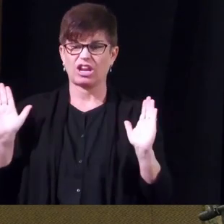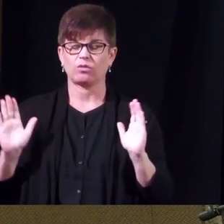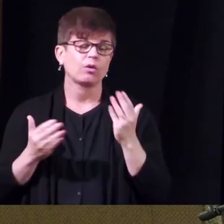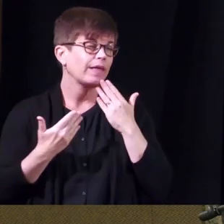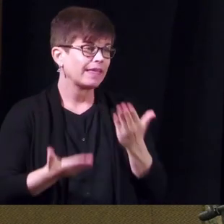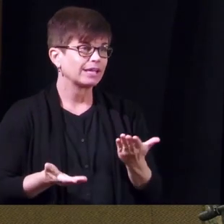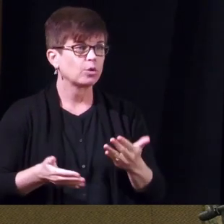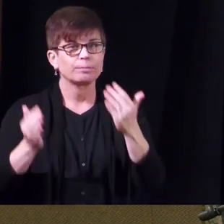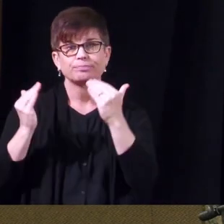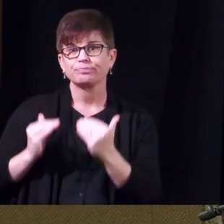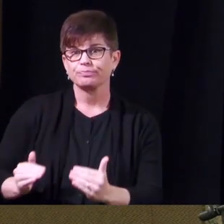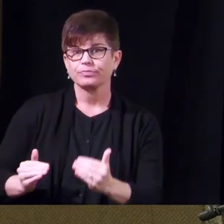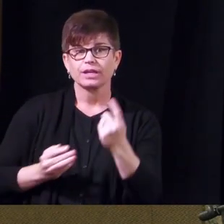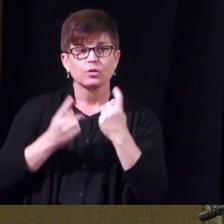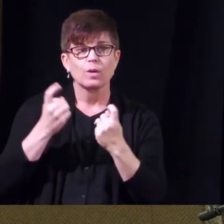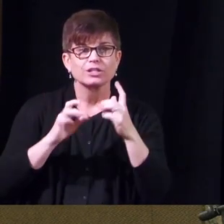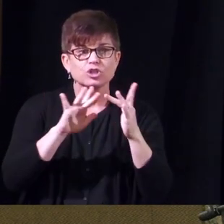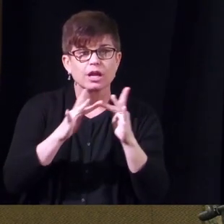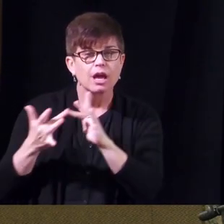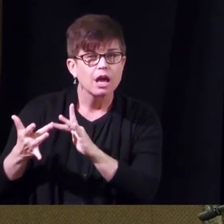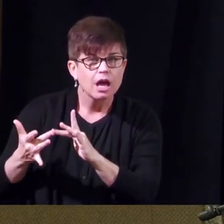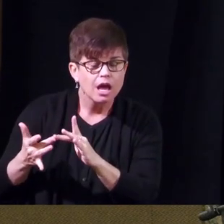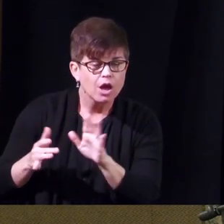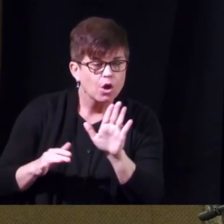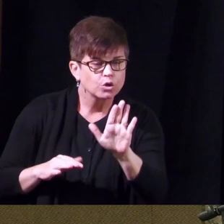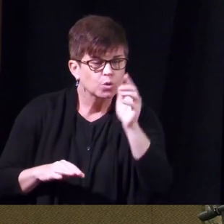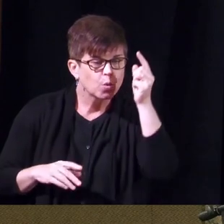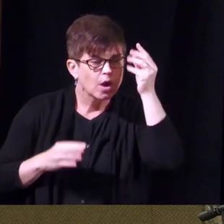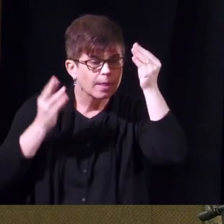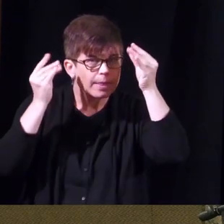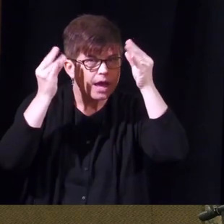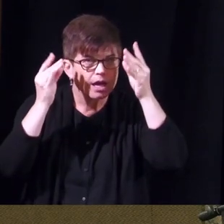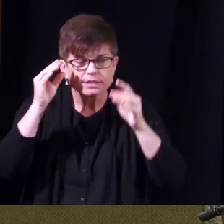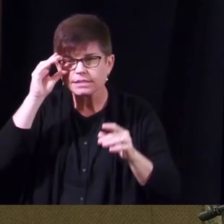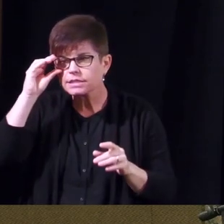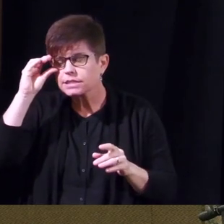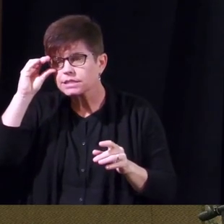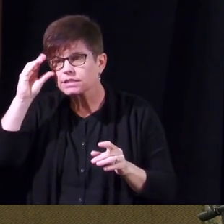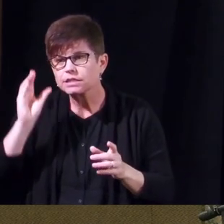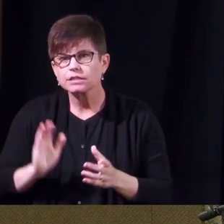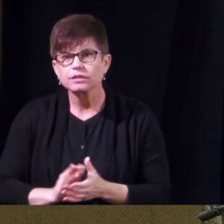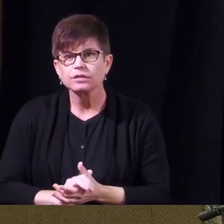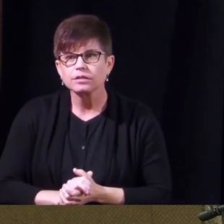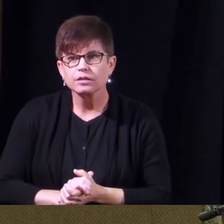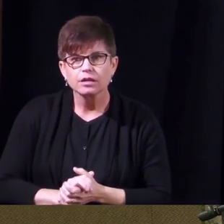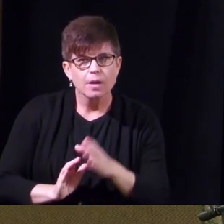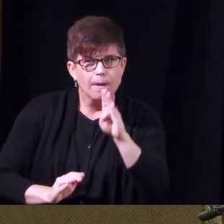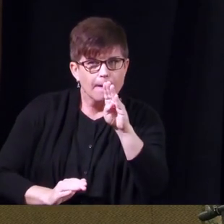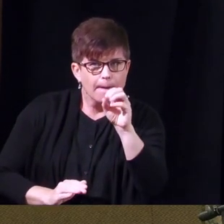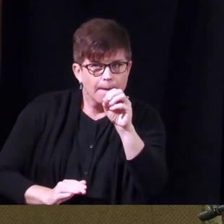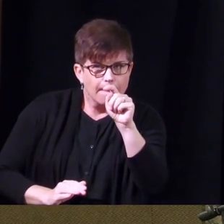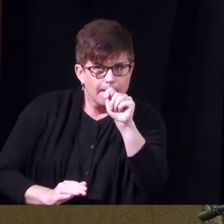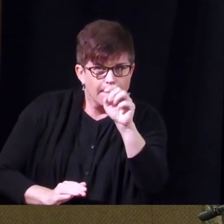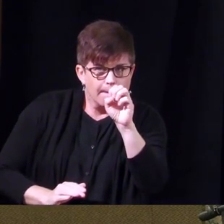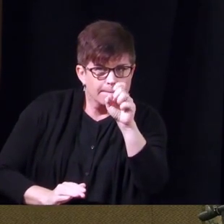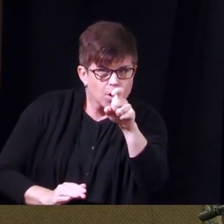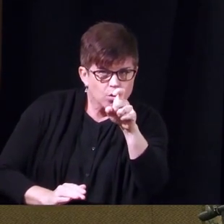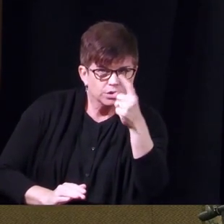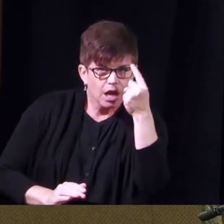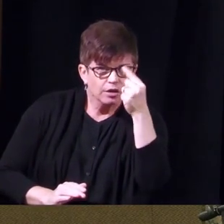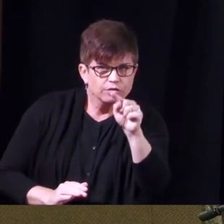next one wants to know your thoughts on um botox for incontinence